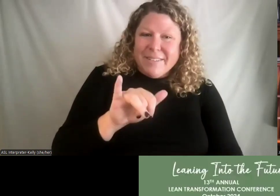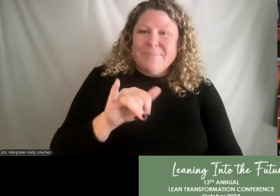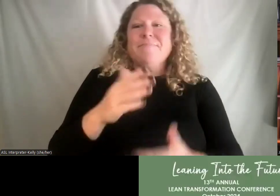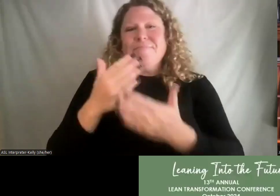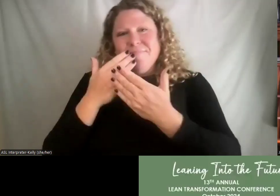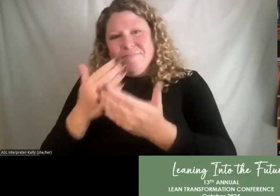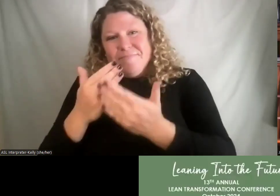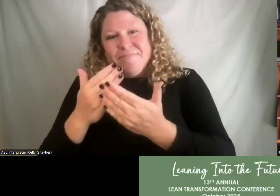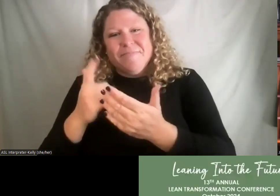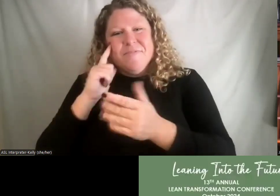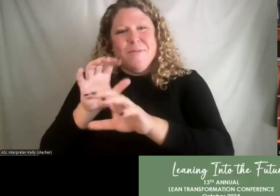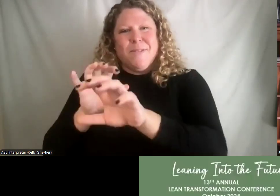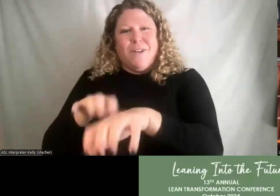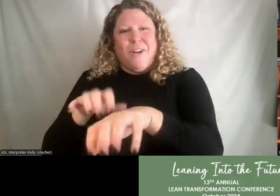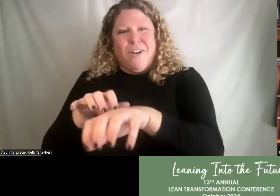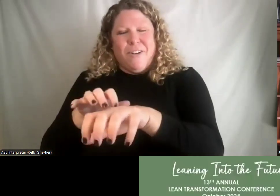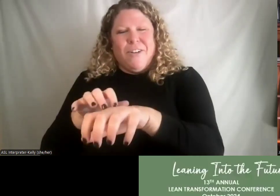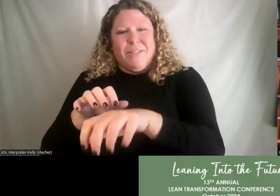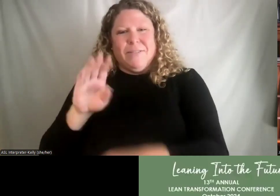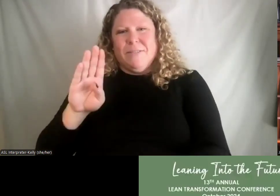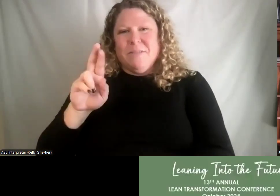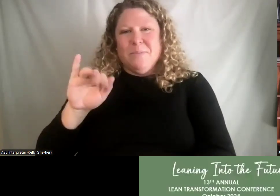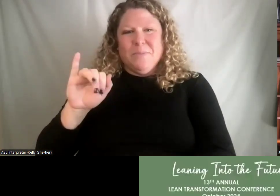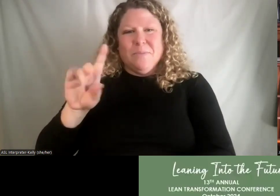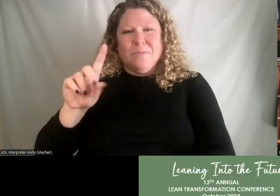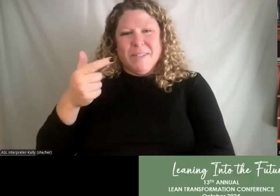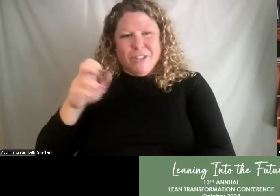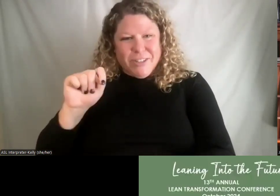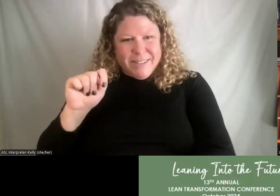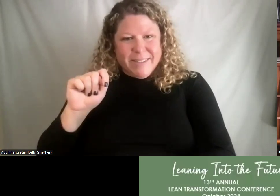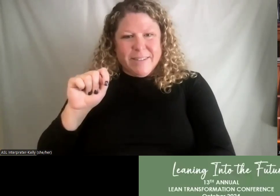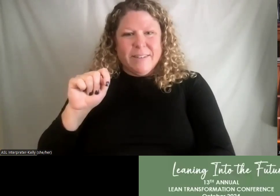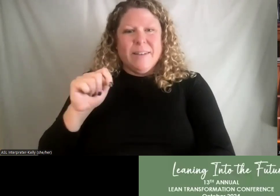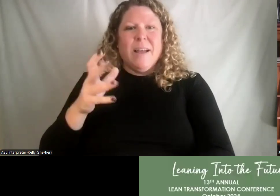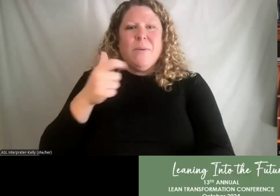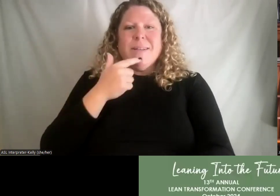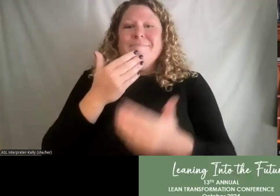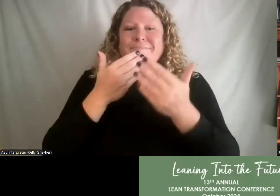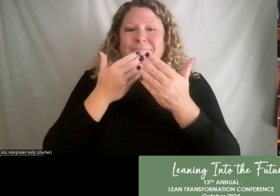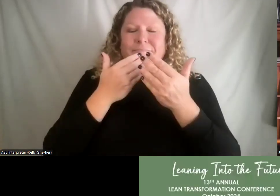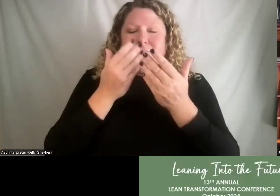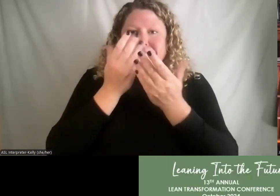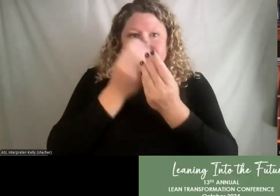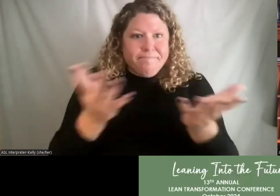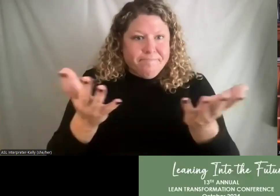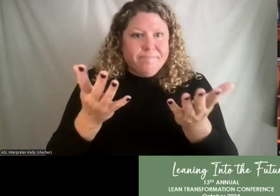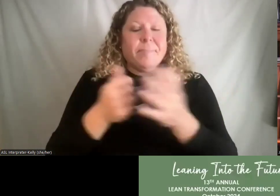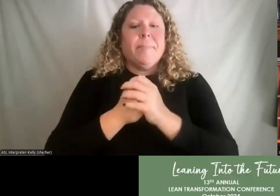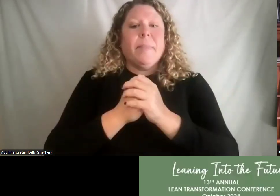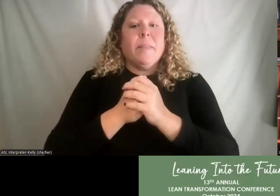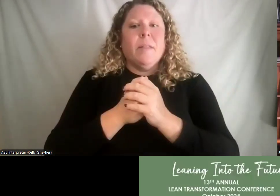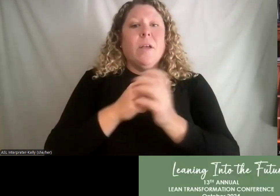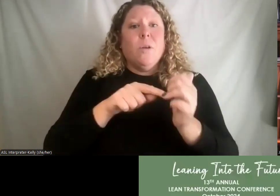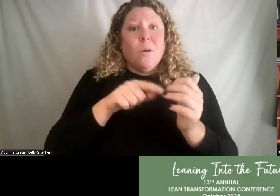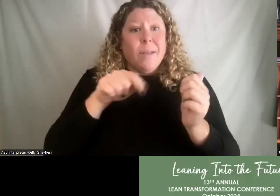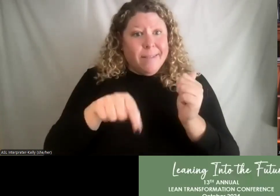our CART captioner, Bridget. And I want to let you know that you can go back, re